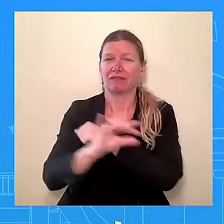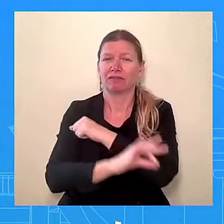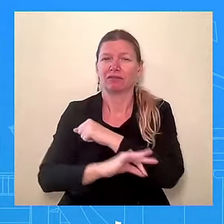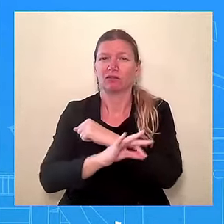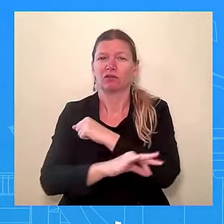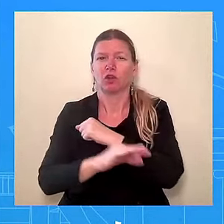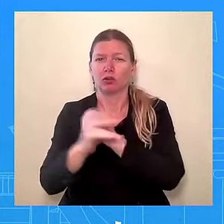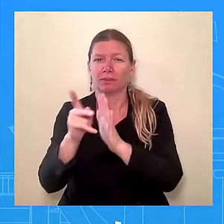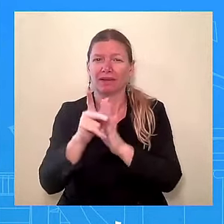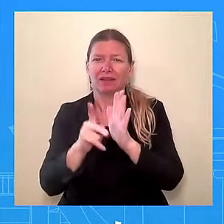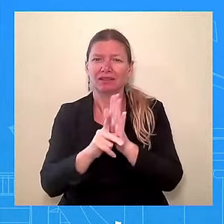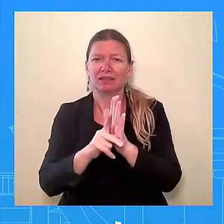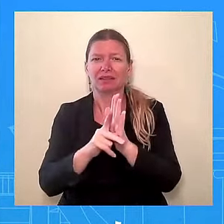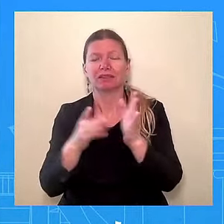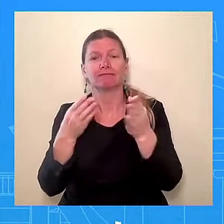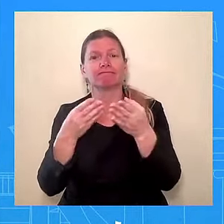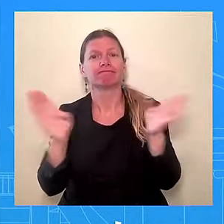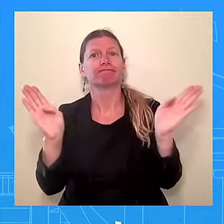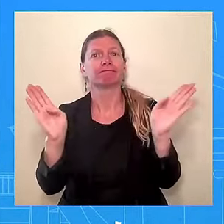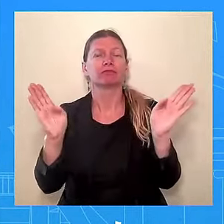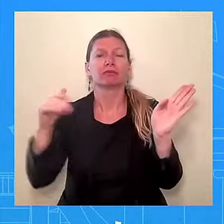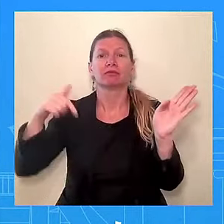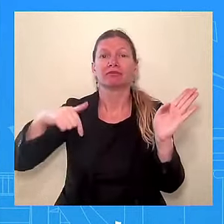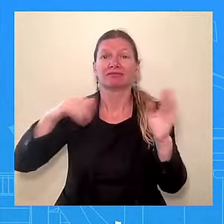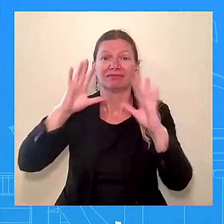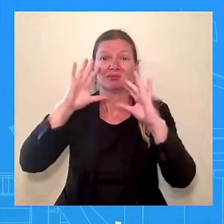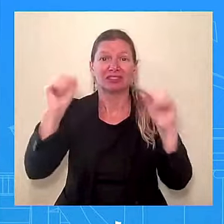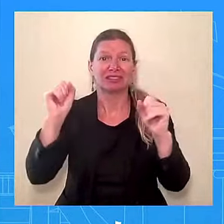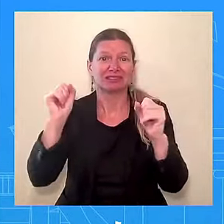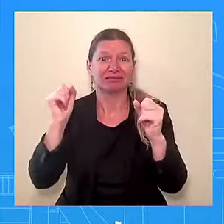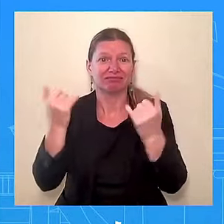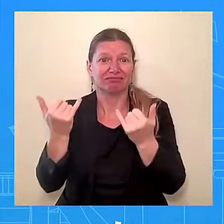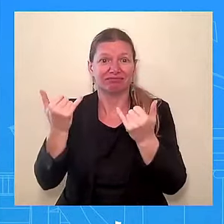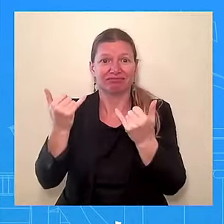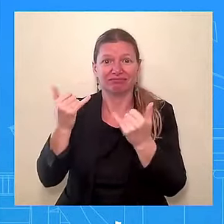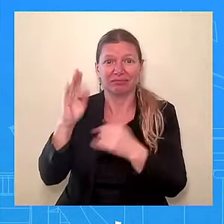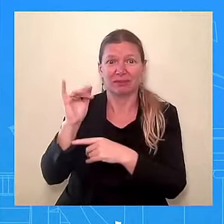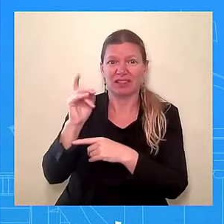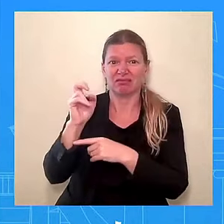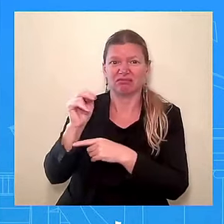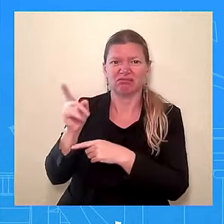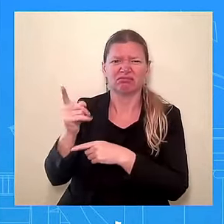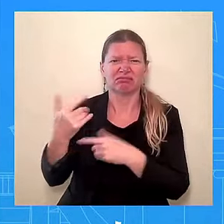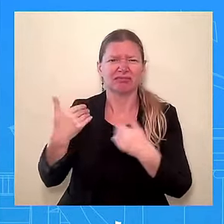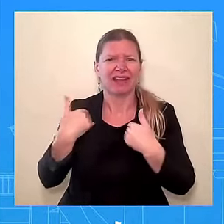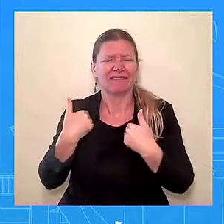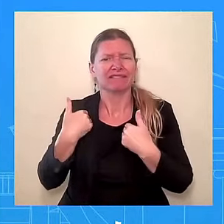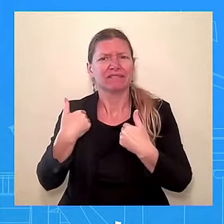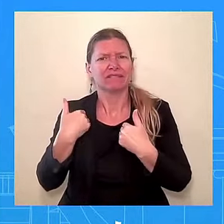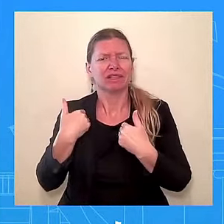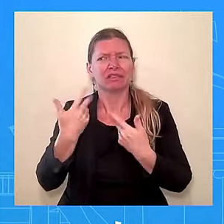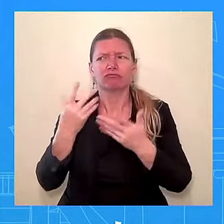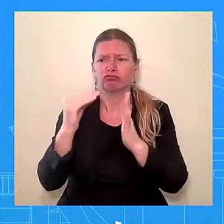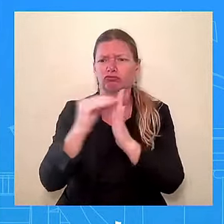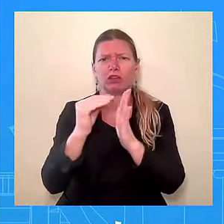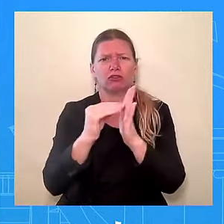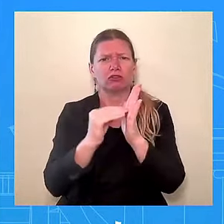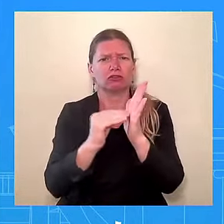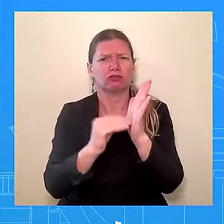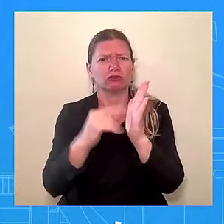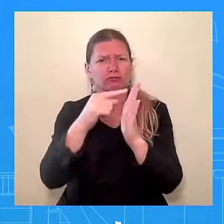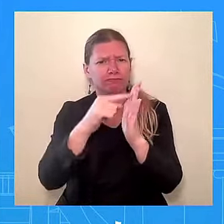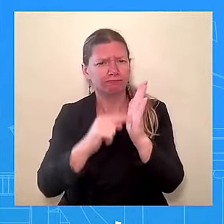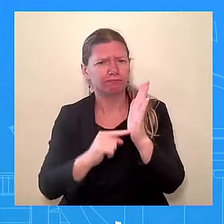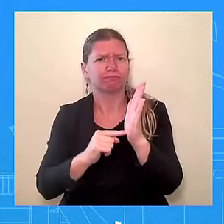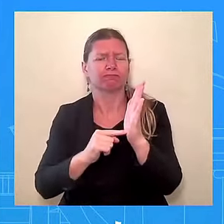when it relates to making sure we're putting the national security of the American people first. This is something that he's done, making sure that we, you know, that